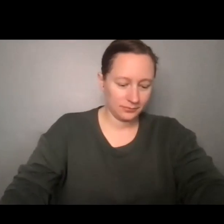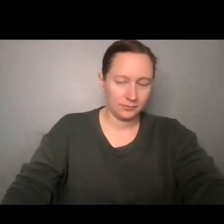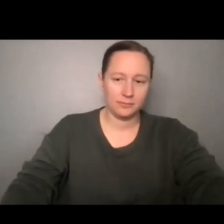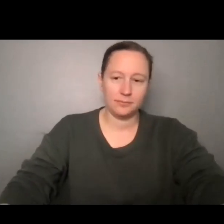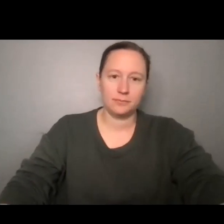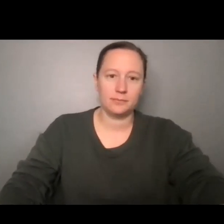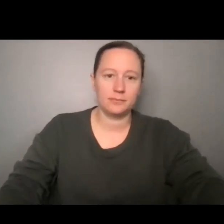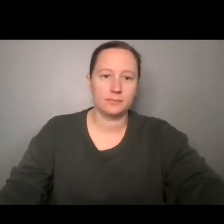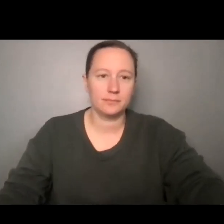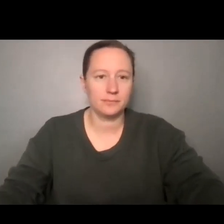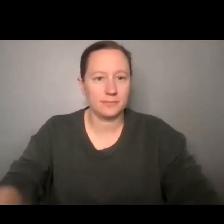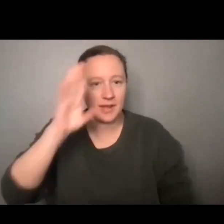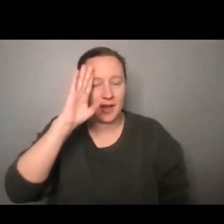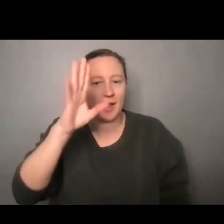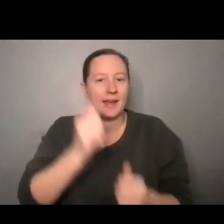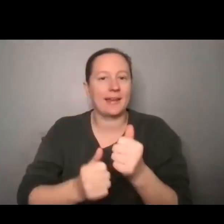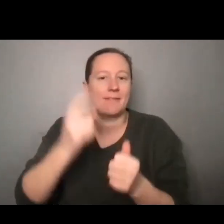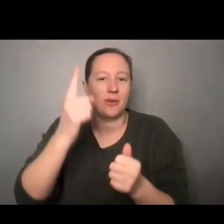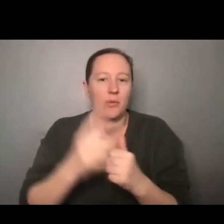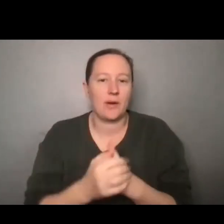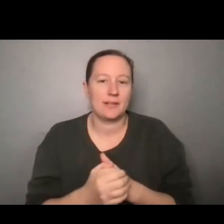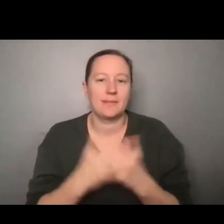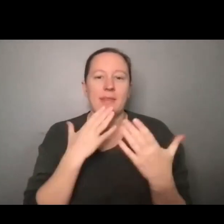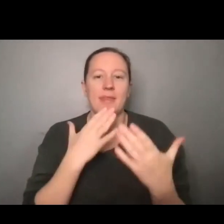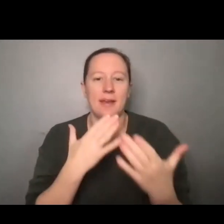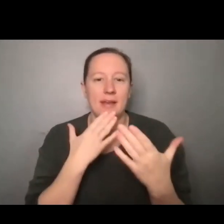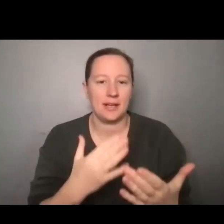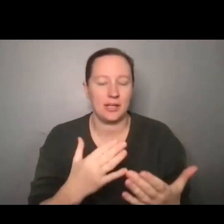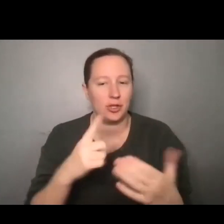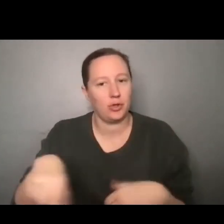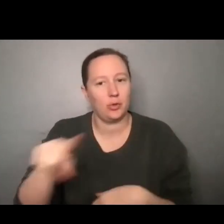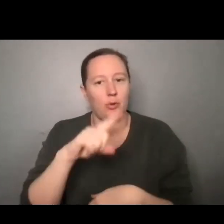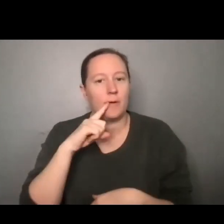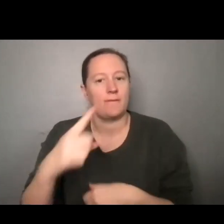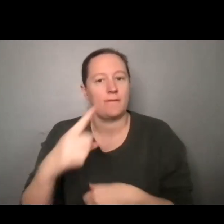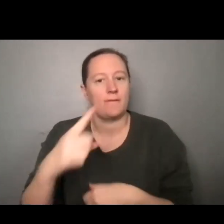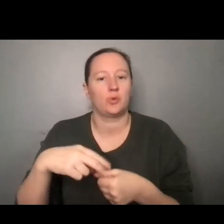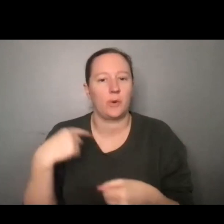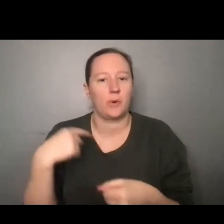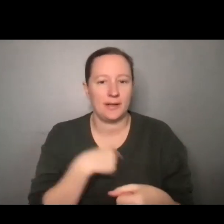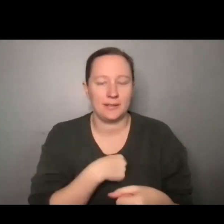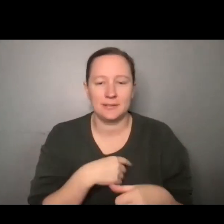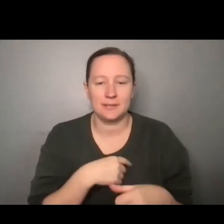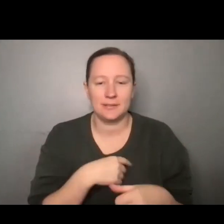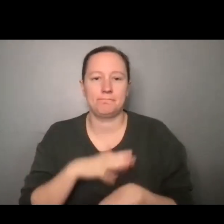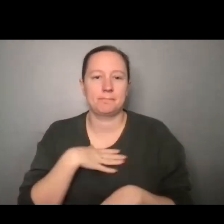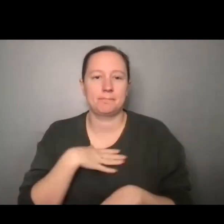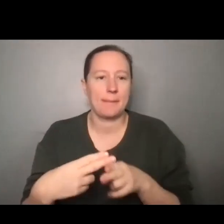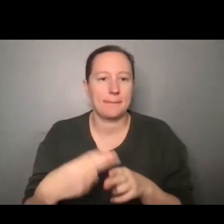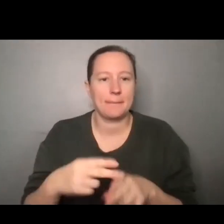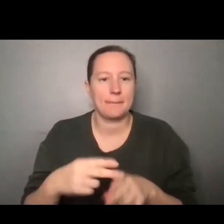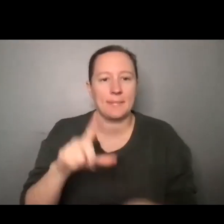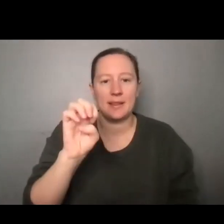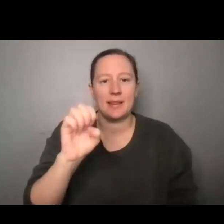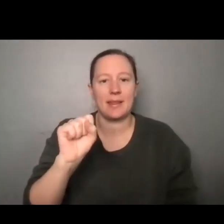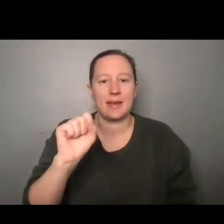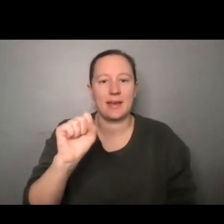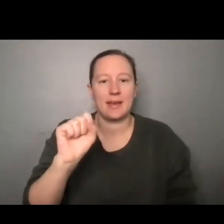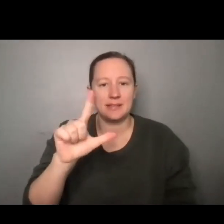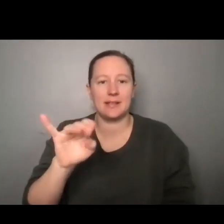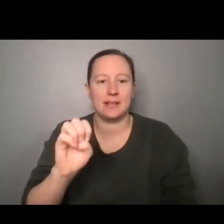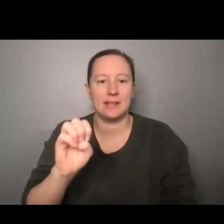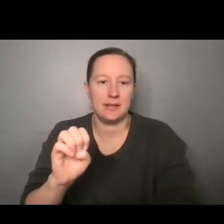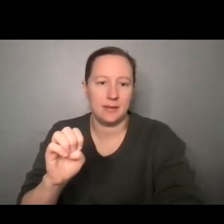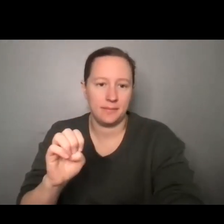Okay. Hello, everyone. Thank you so much for being here. My name is Leslie Hennen. I am the